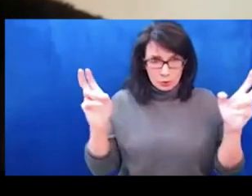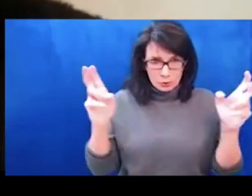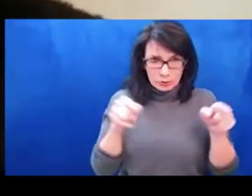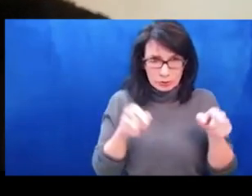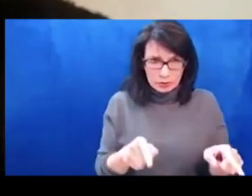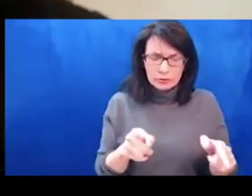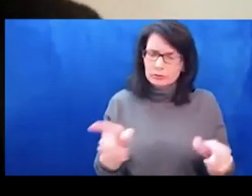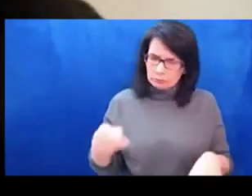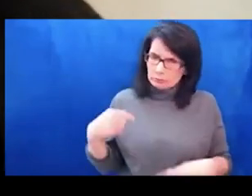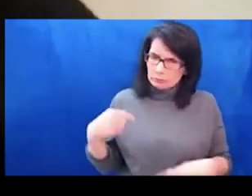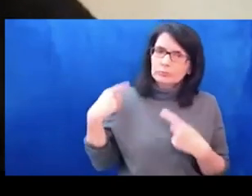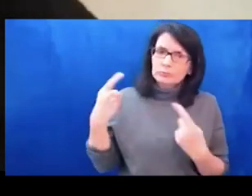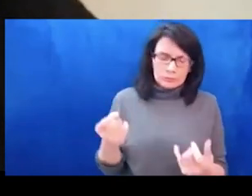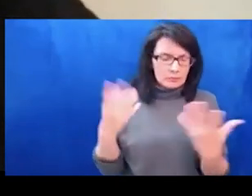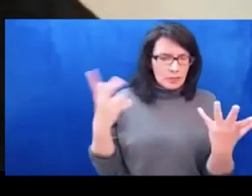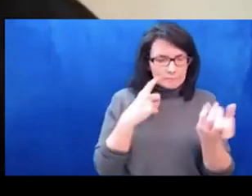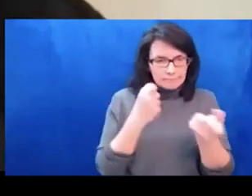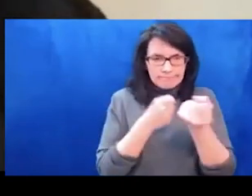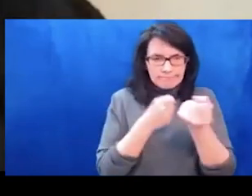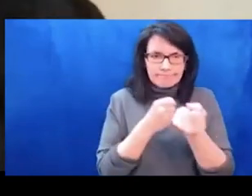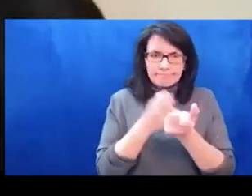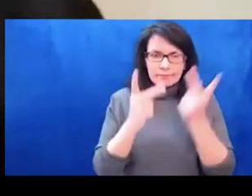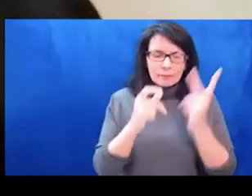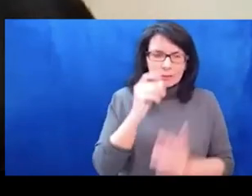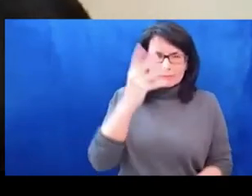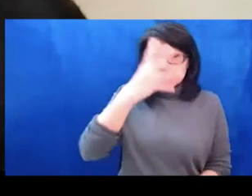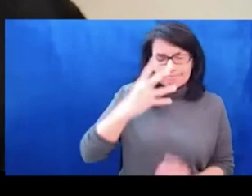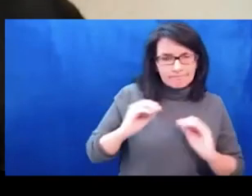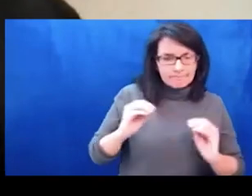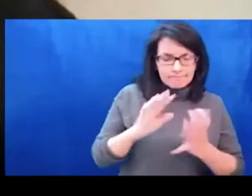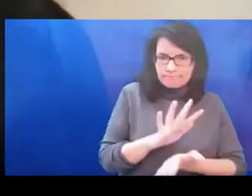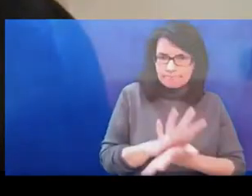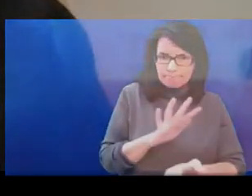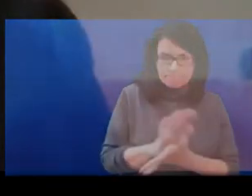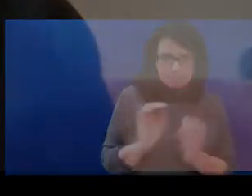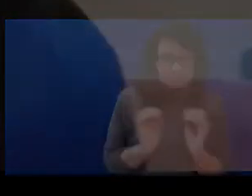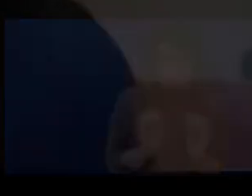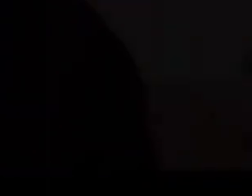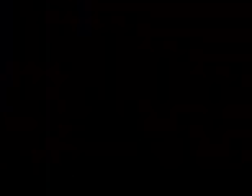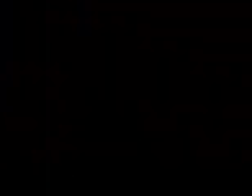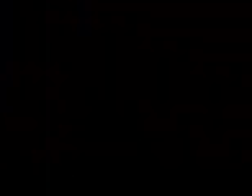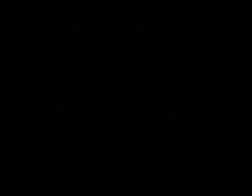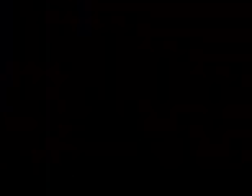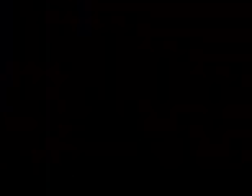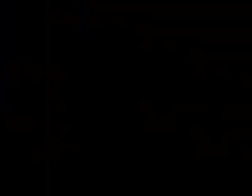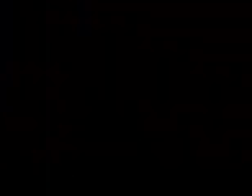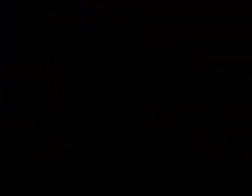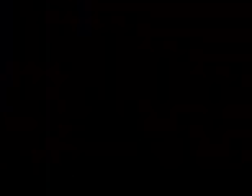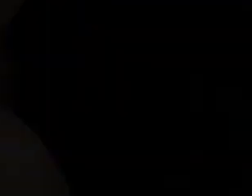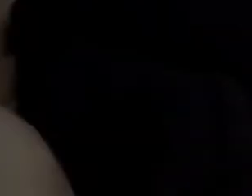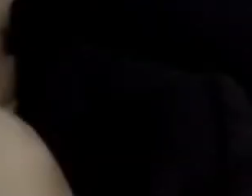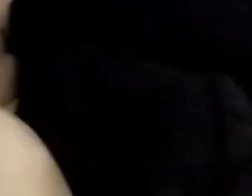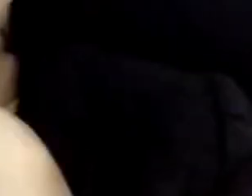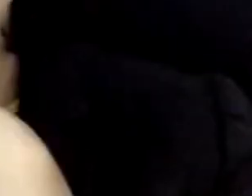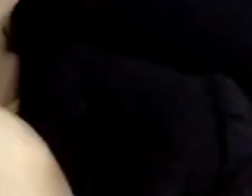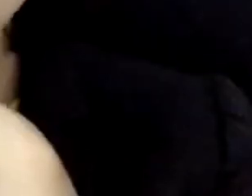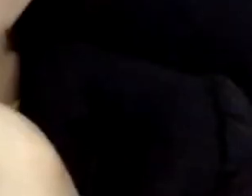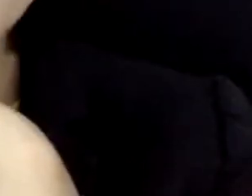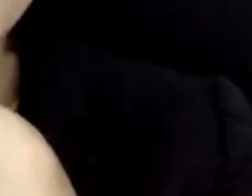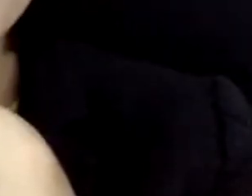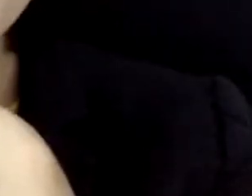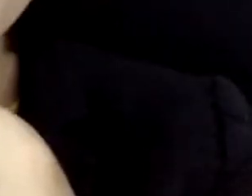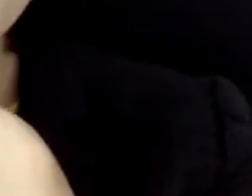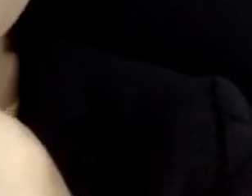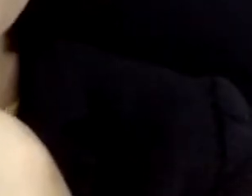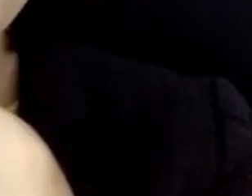hold all of those together. We appreciate you being here with us. Thank you so much, Lupa and thank you so